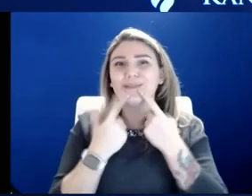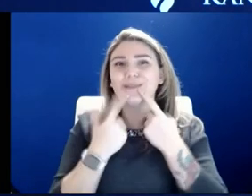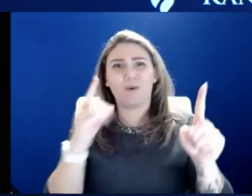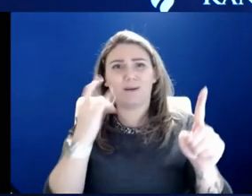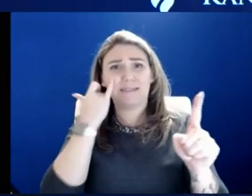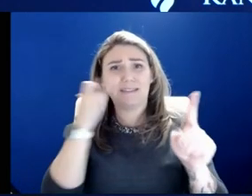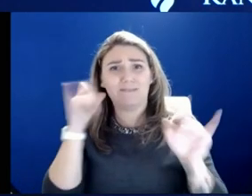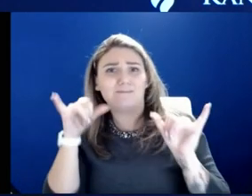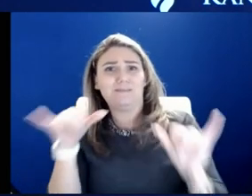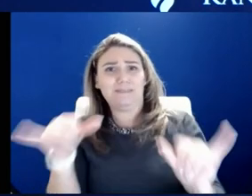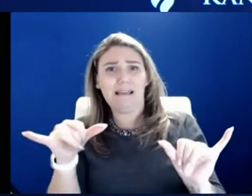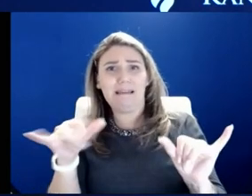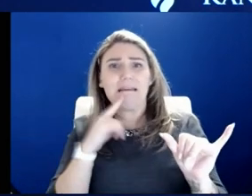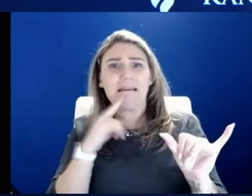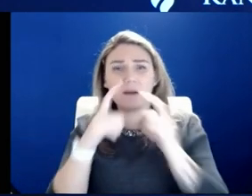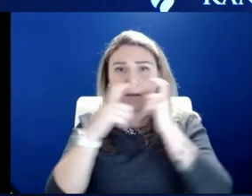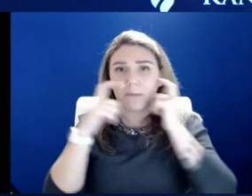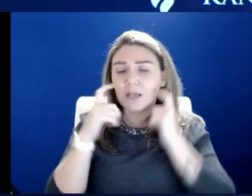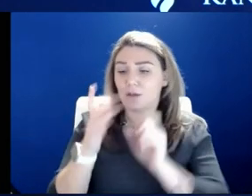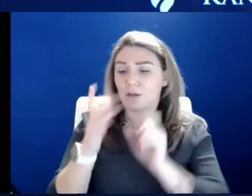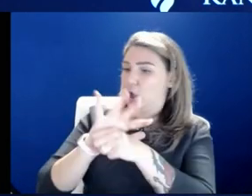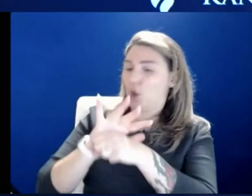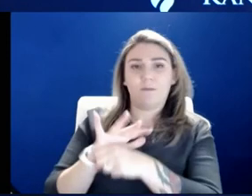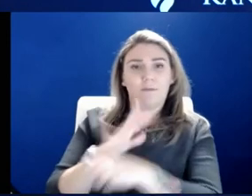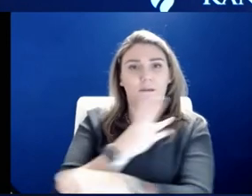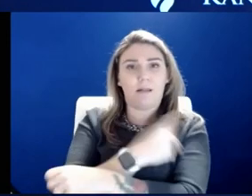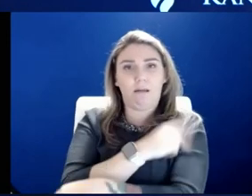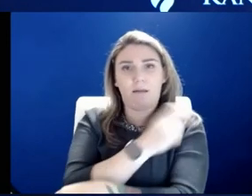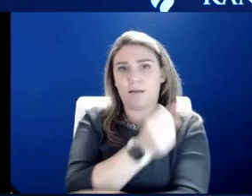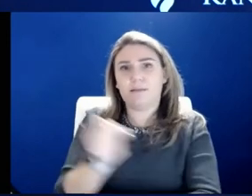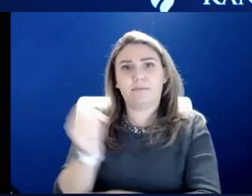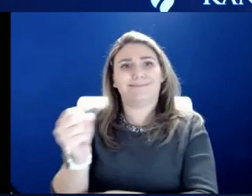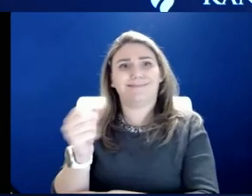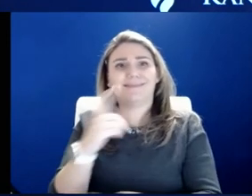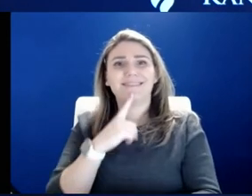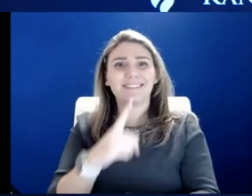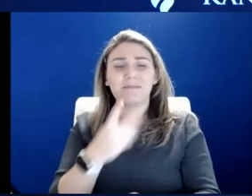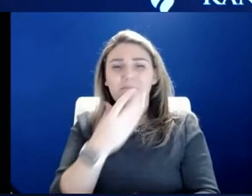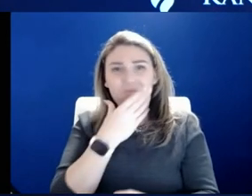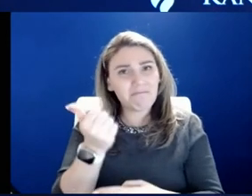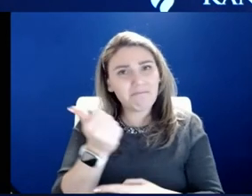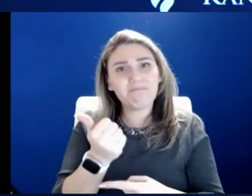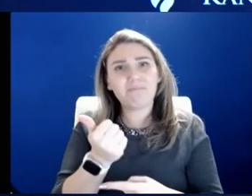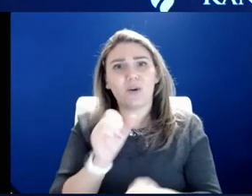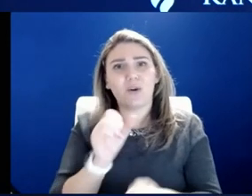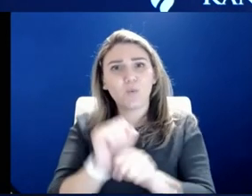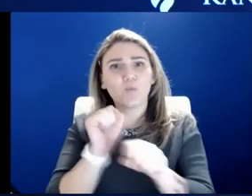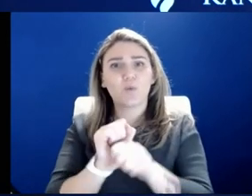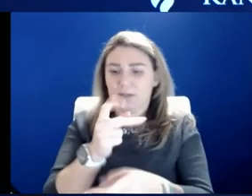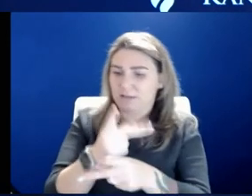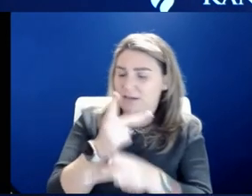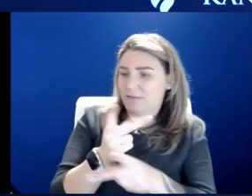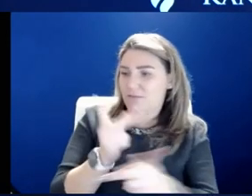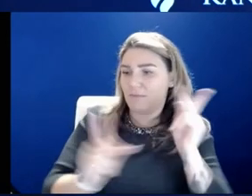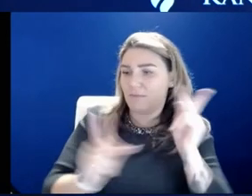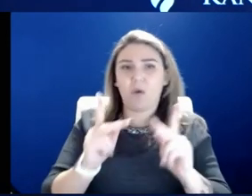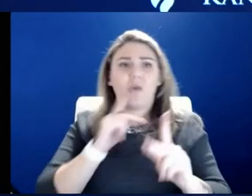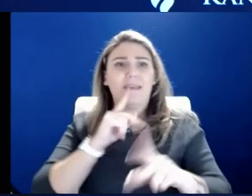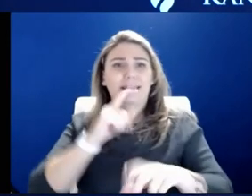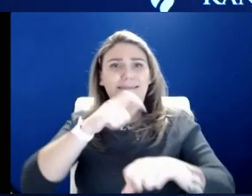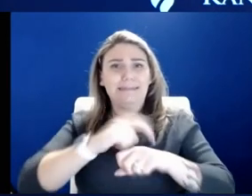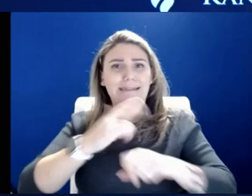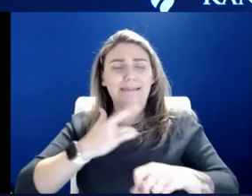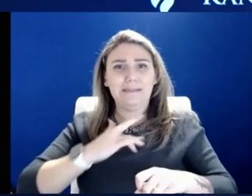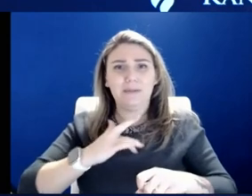COVID hospitalizations. We have fewer COVID hospitalizations. We could do a better job of taking care of people with time sensitive diagnoses. We've said on this program